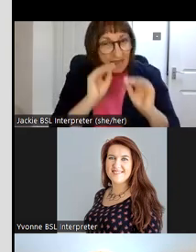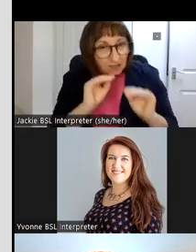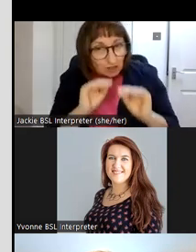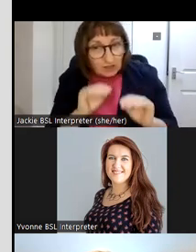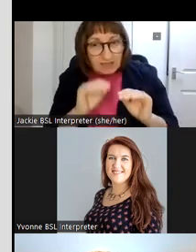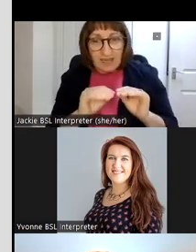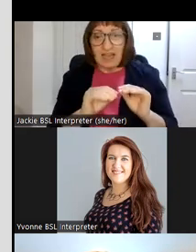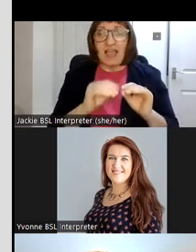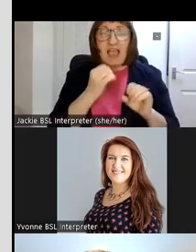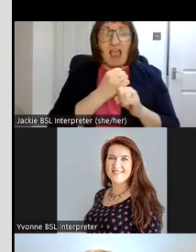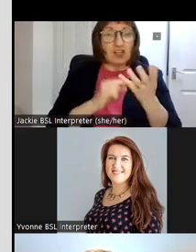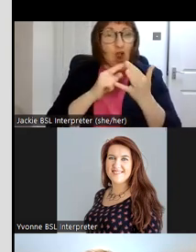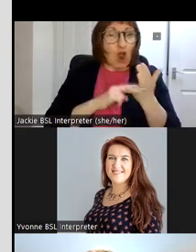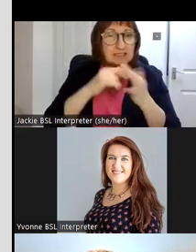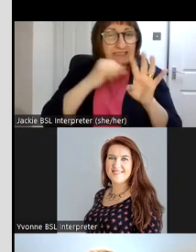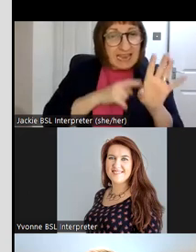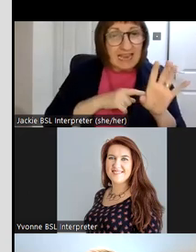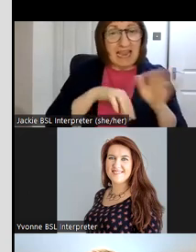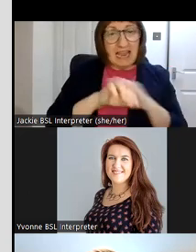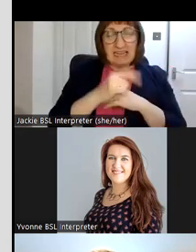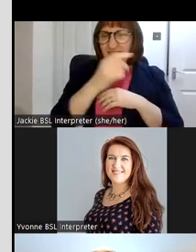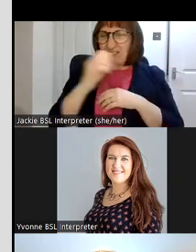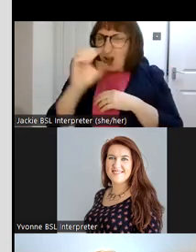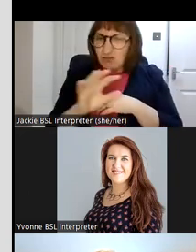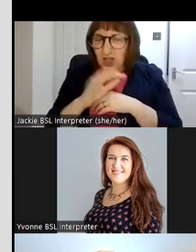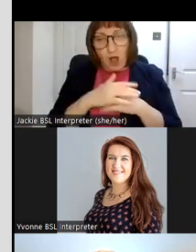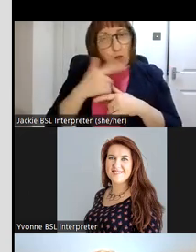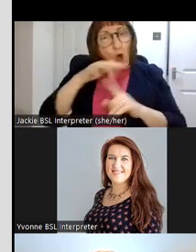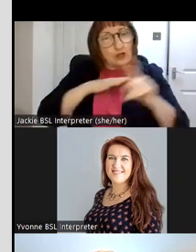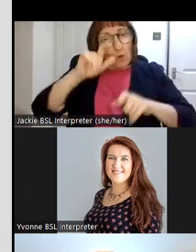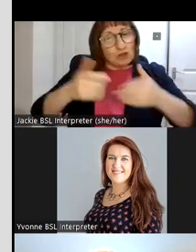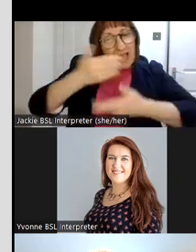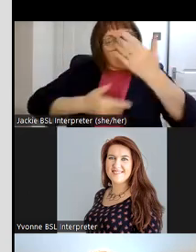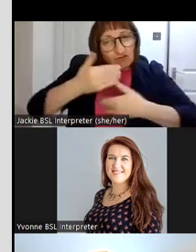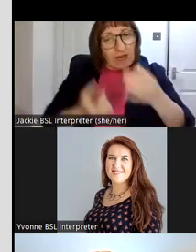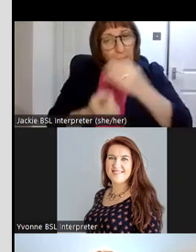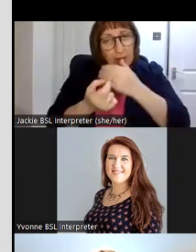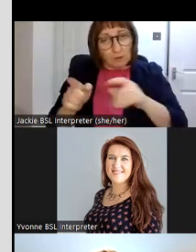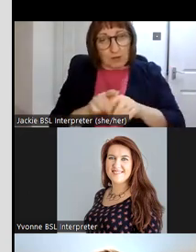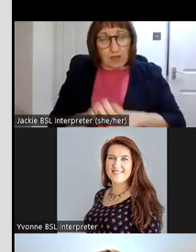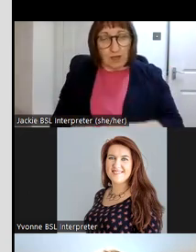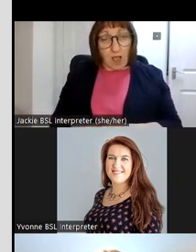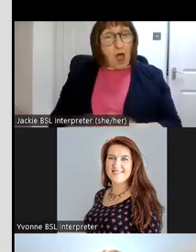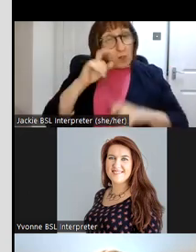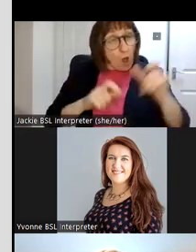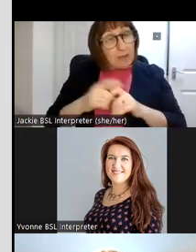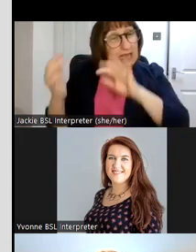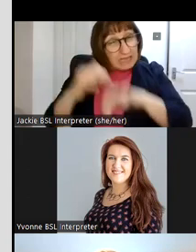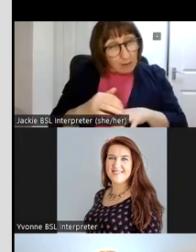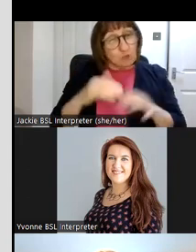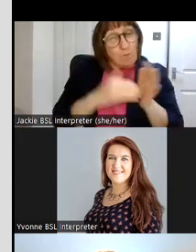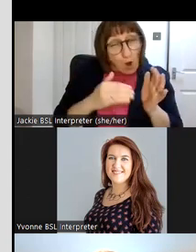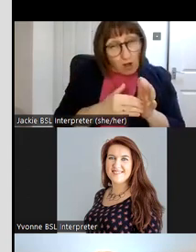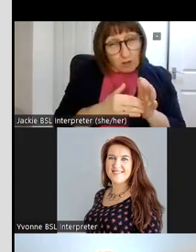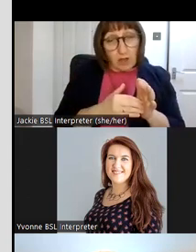in guernsey in the 1700s so again a lot of social history coming out a lot of the people who came to my colin